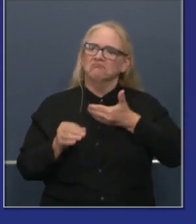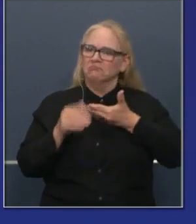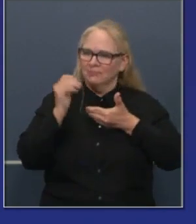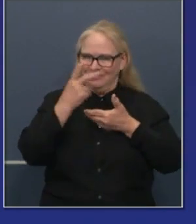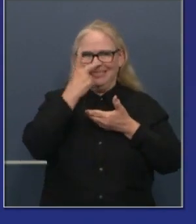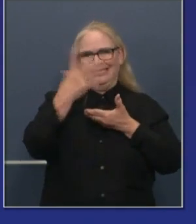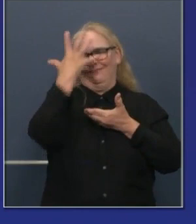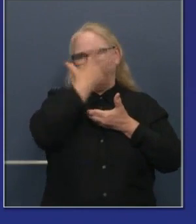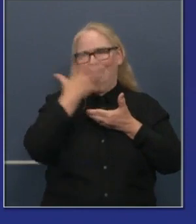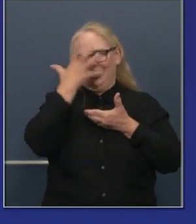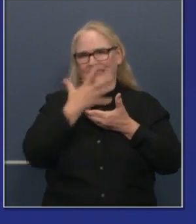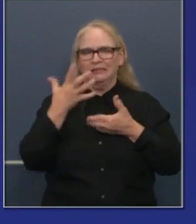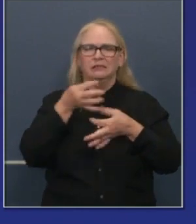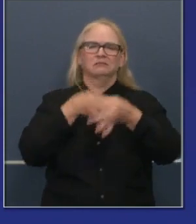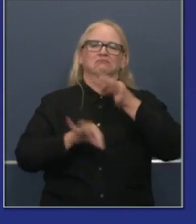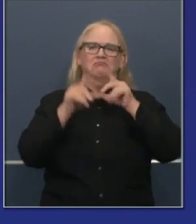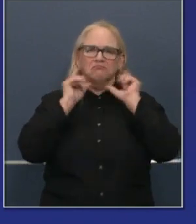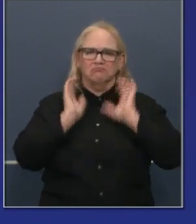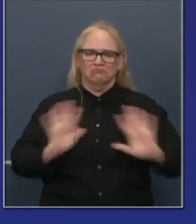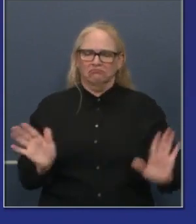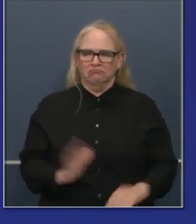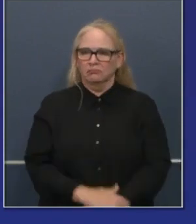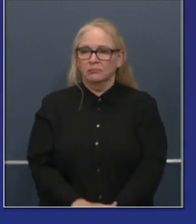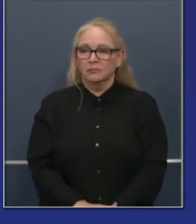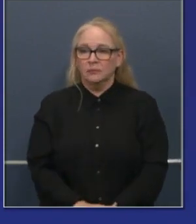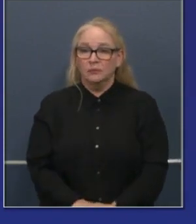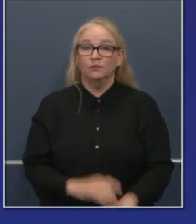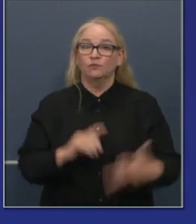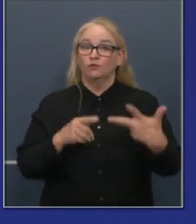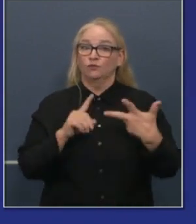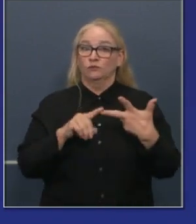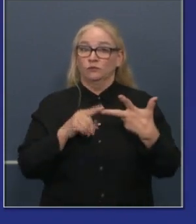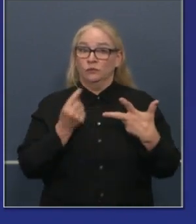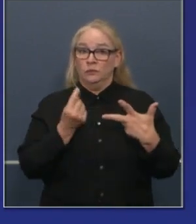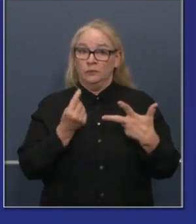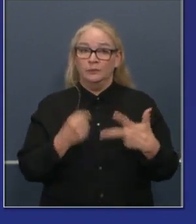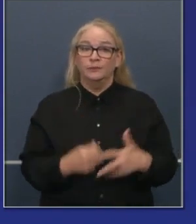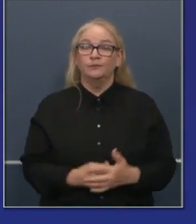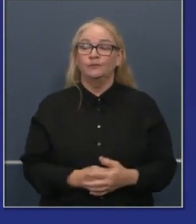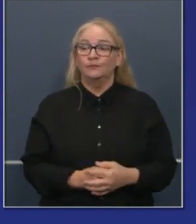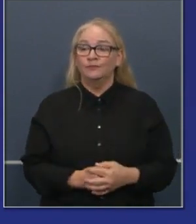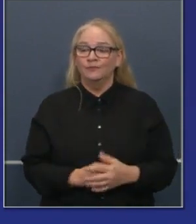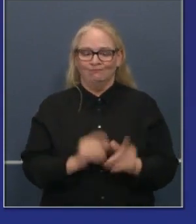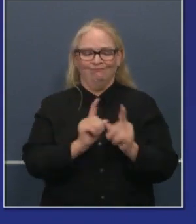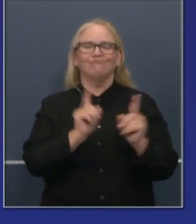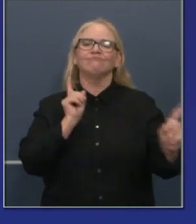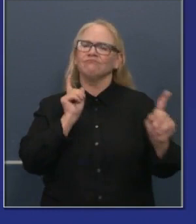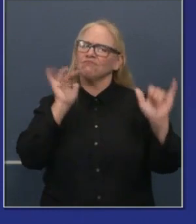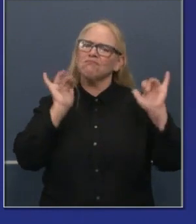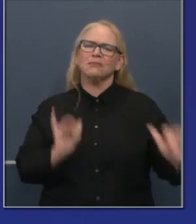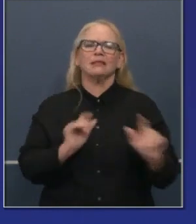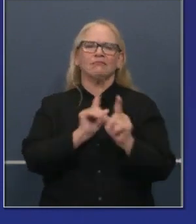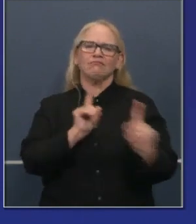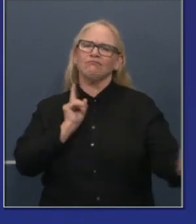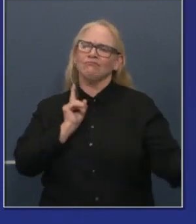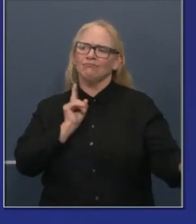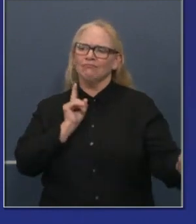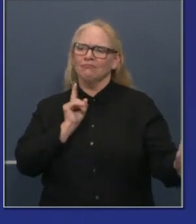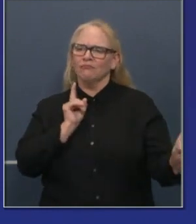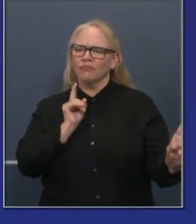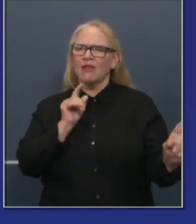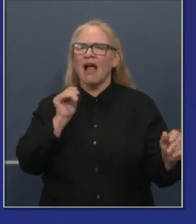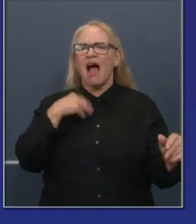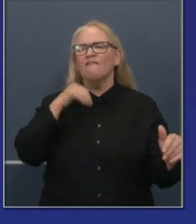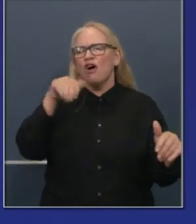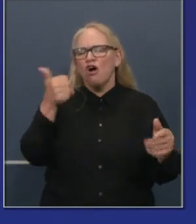third frame of guidance that we're putting forth today is around physical distancing. And as I mentioned, other adaptations. So on the physical